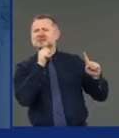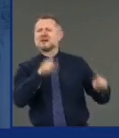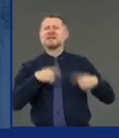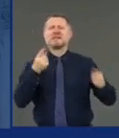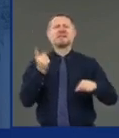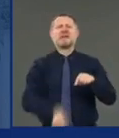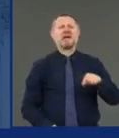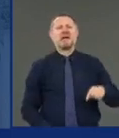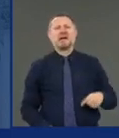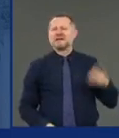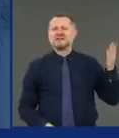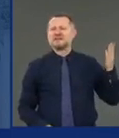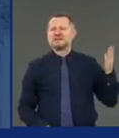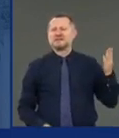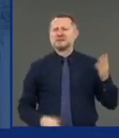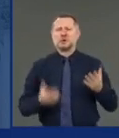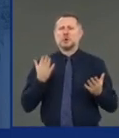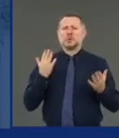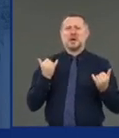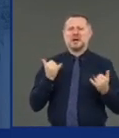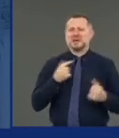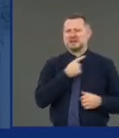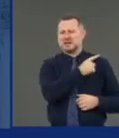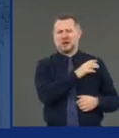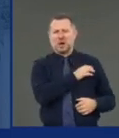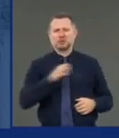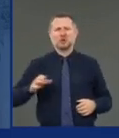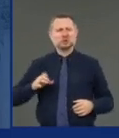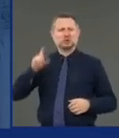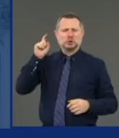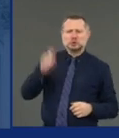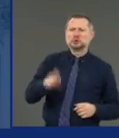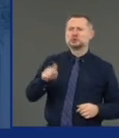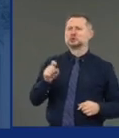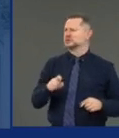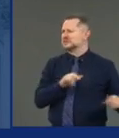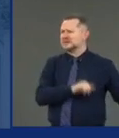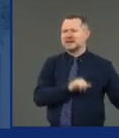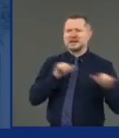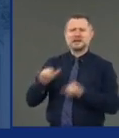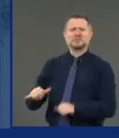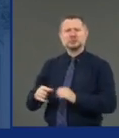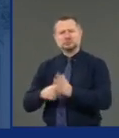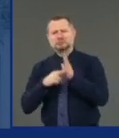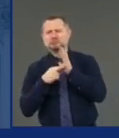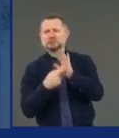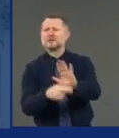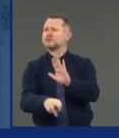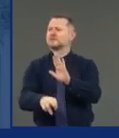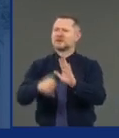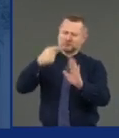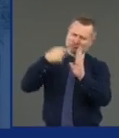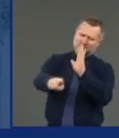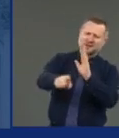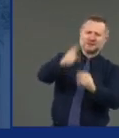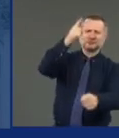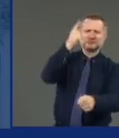Why can't the Congress reflect the right thing principle